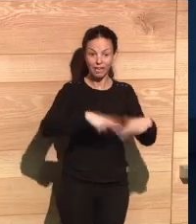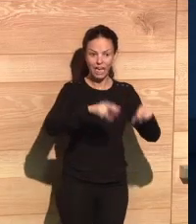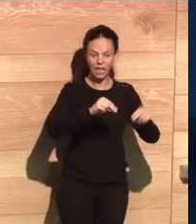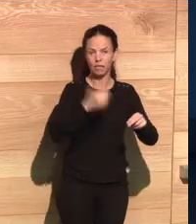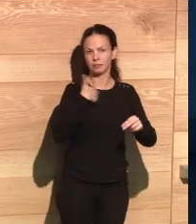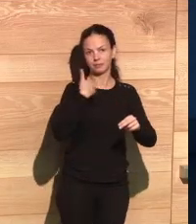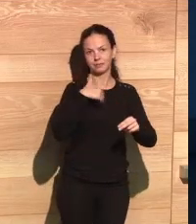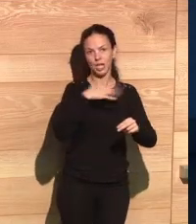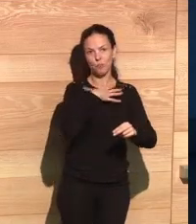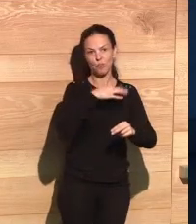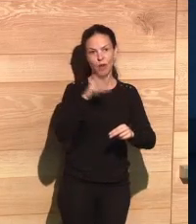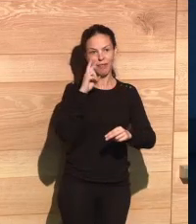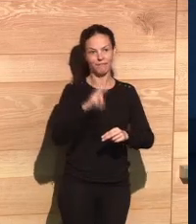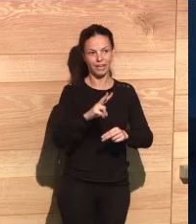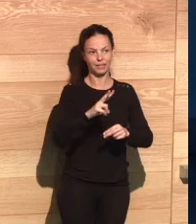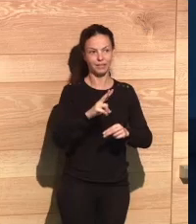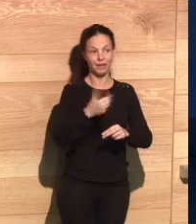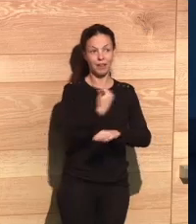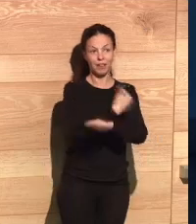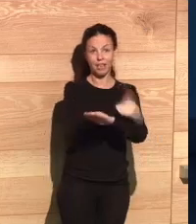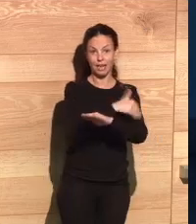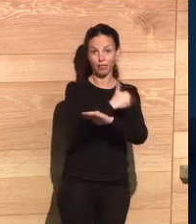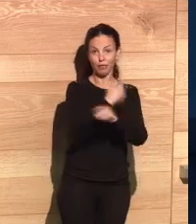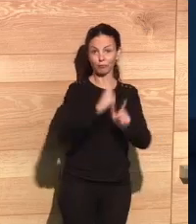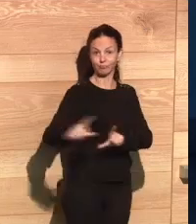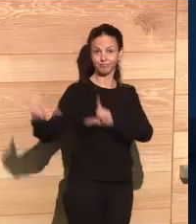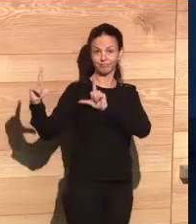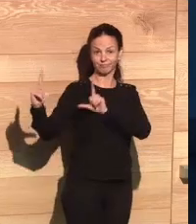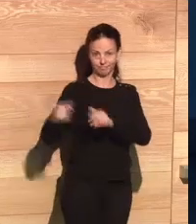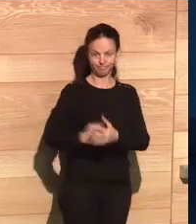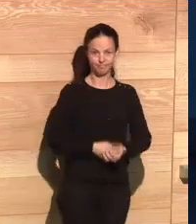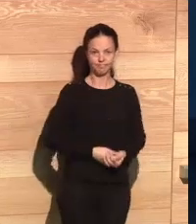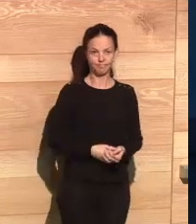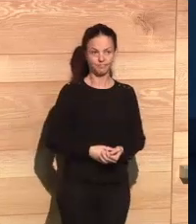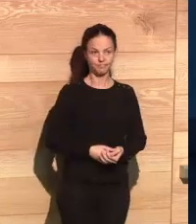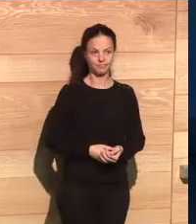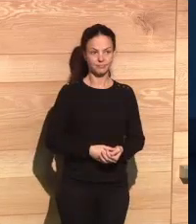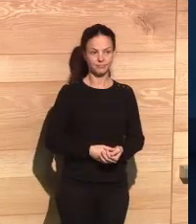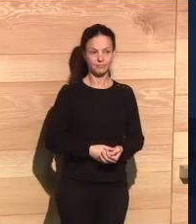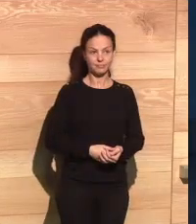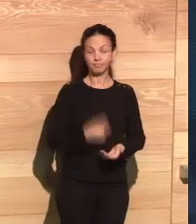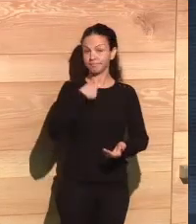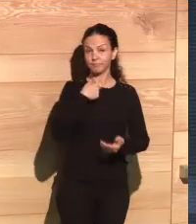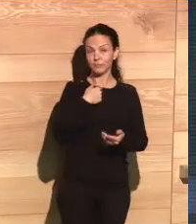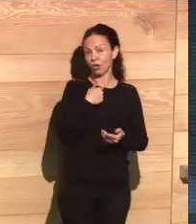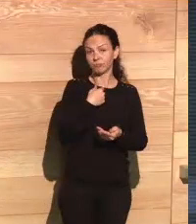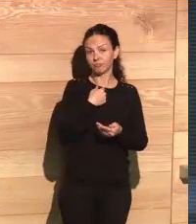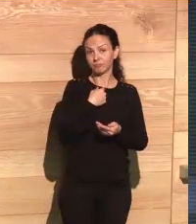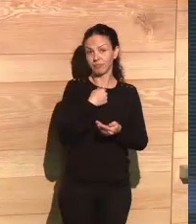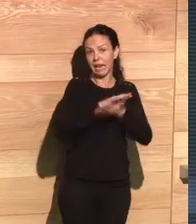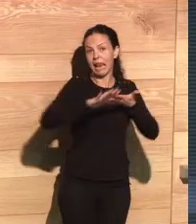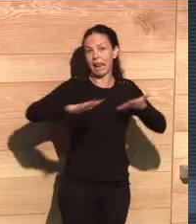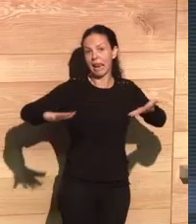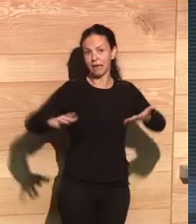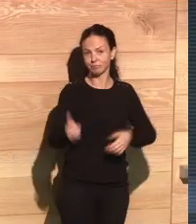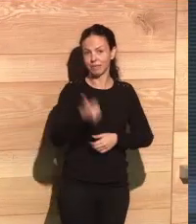mentioned before are already available in the URL that you can see on the screen. I will not